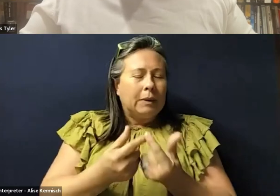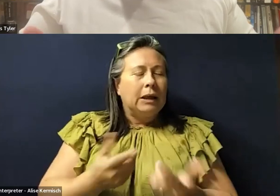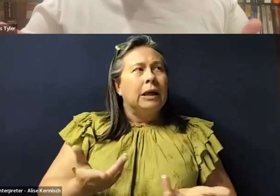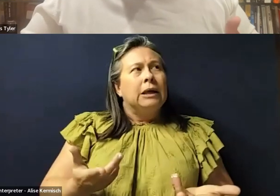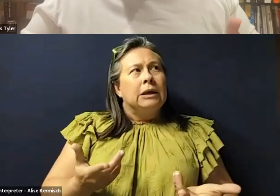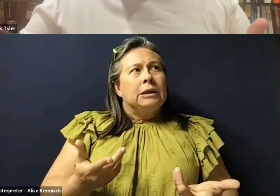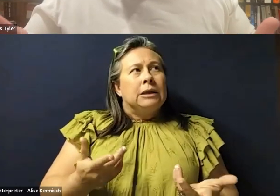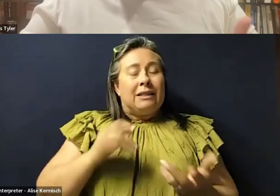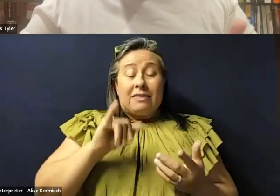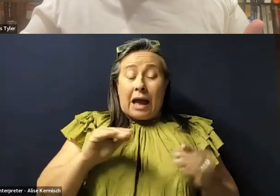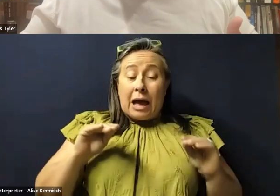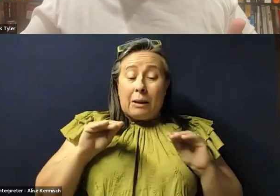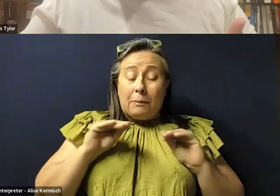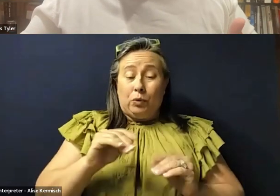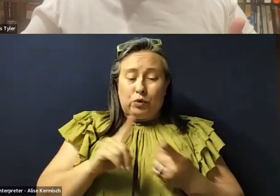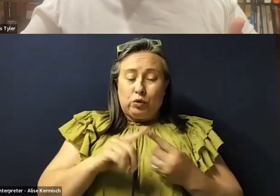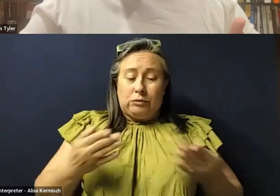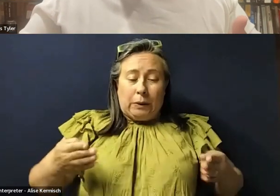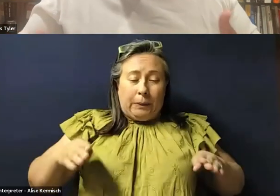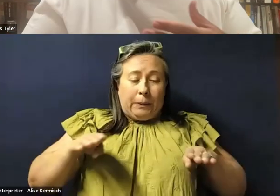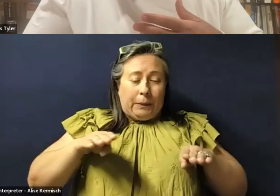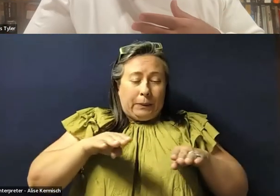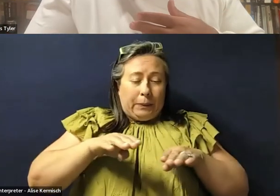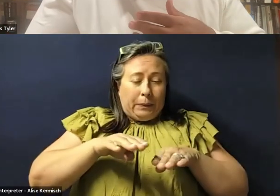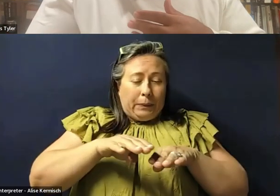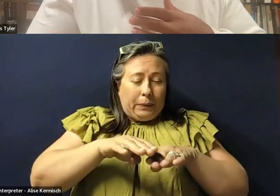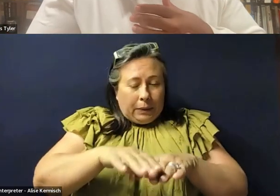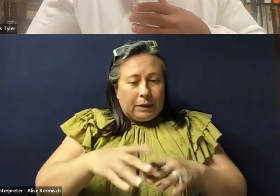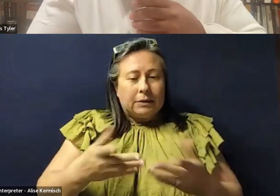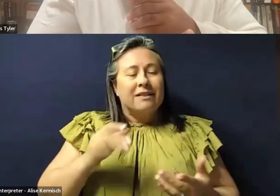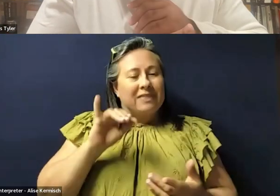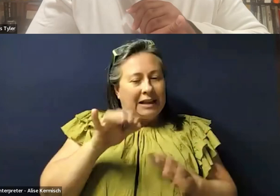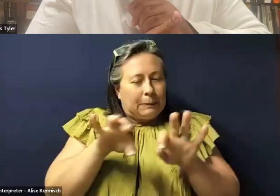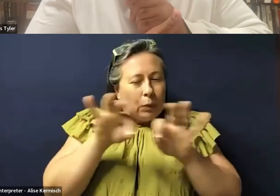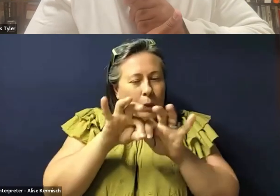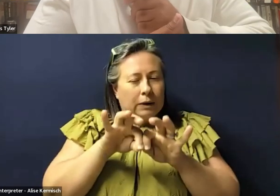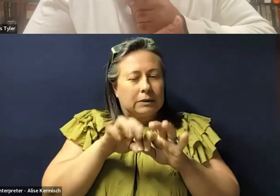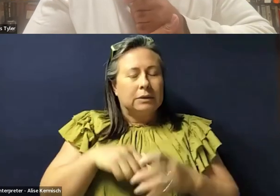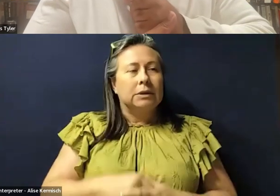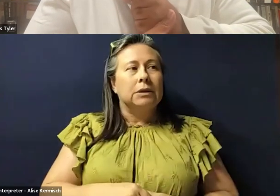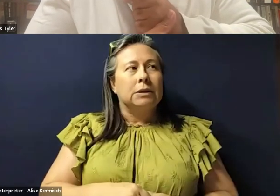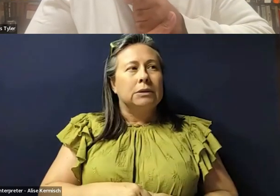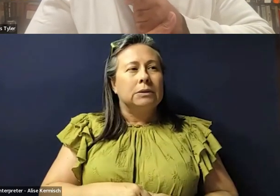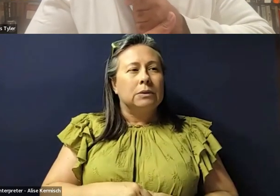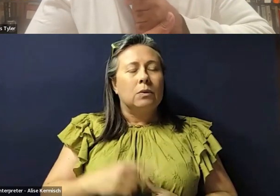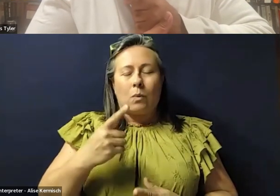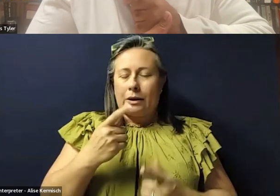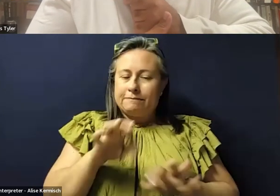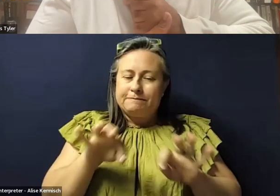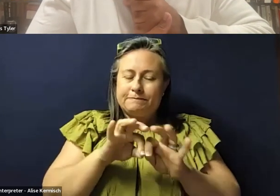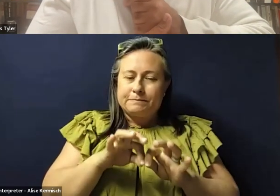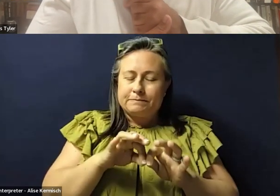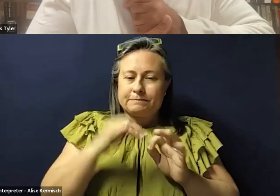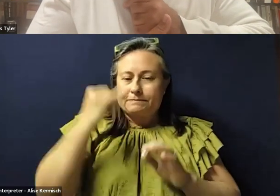think, you know, that move toward intersectionality is, is important. It's one of the, the key principles, in fact,